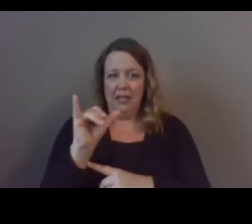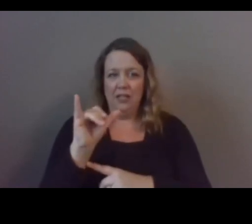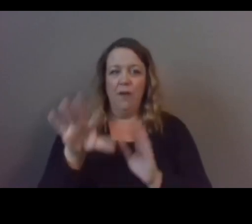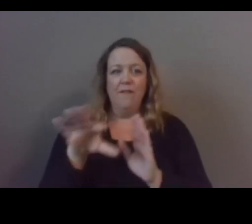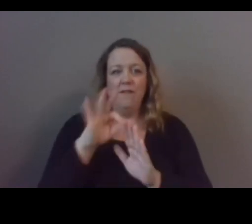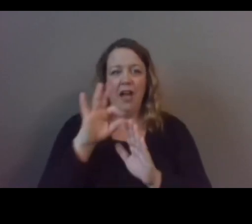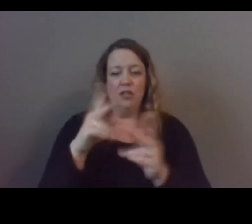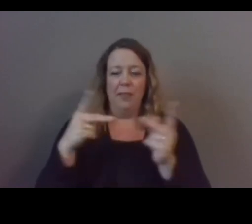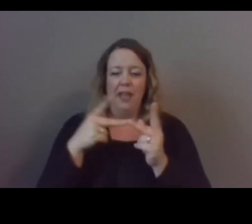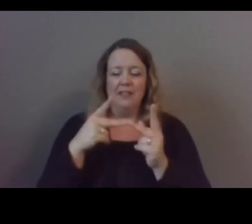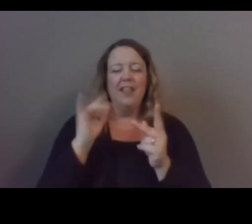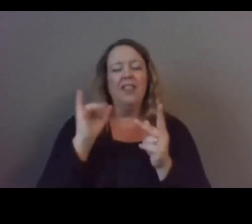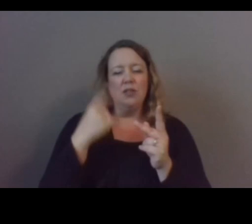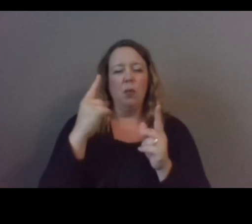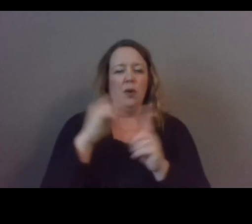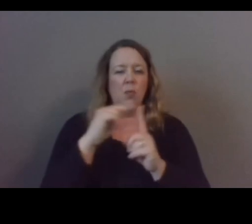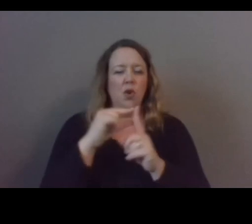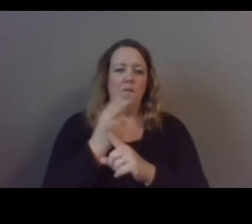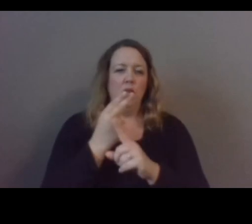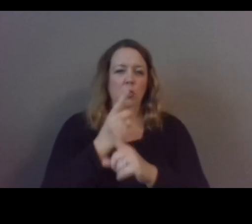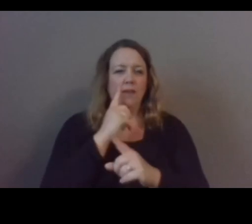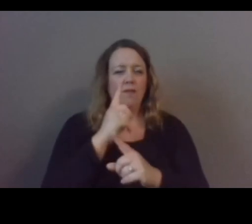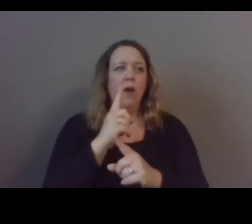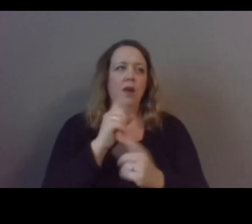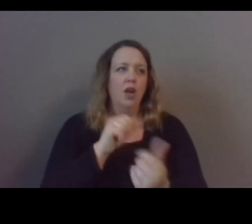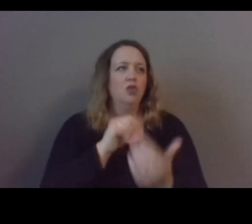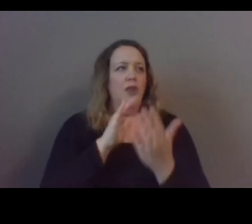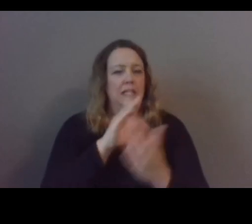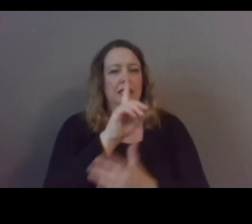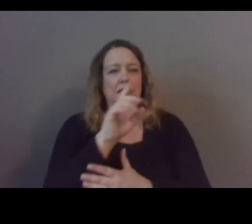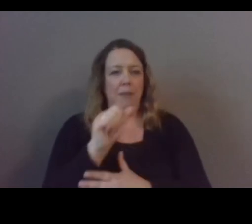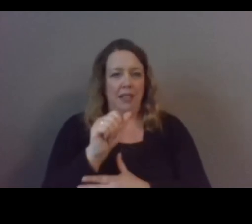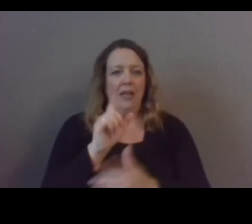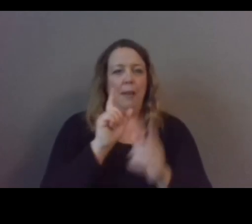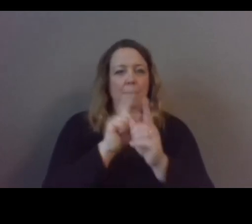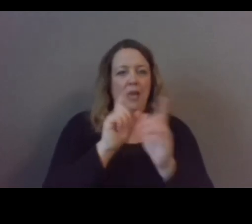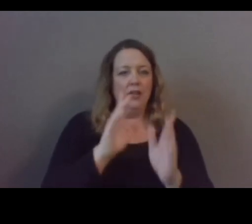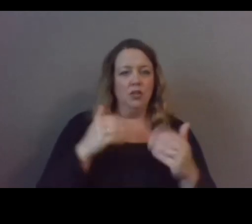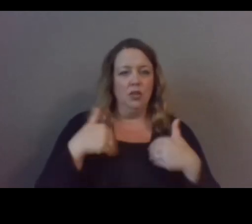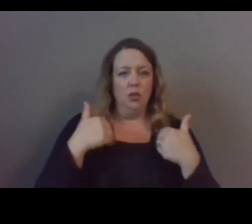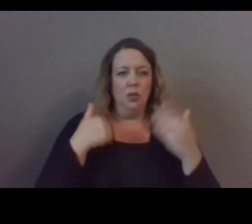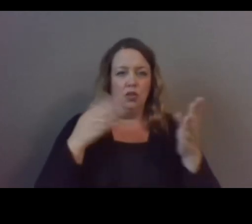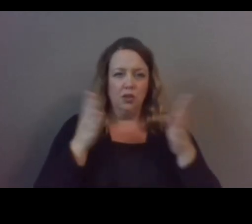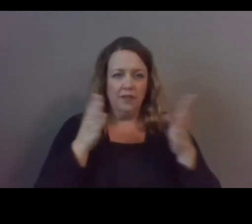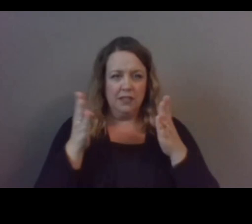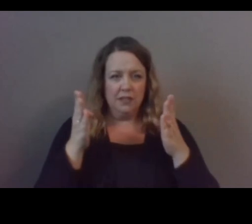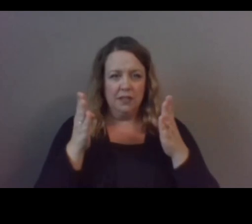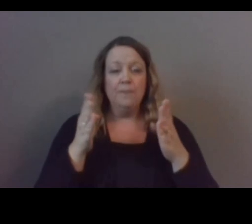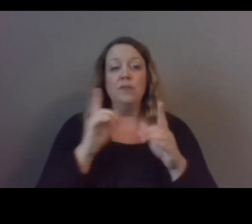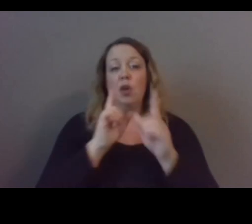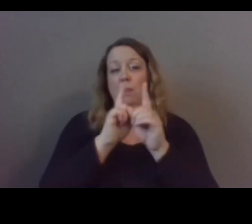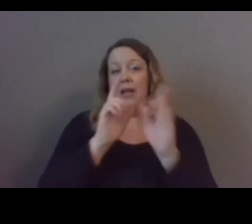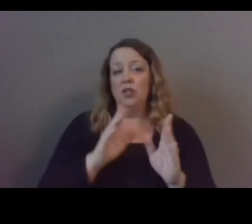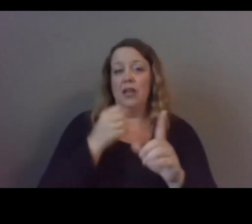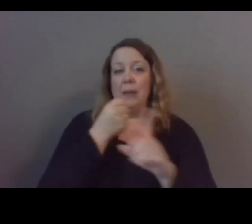our terms that we use for addressing disability and mentor youth services so mentor impact is